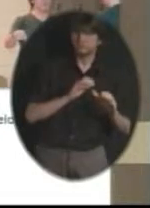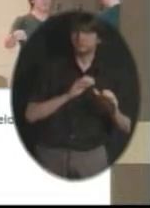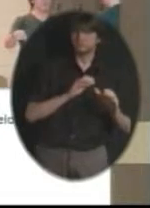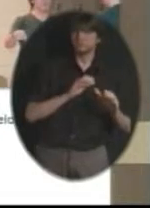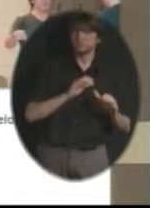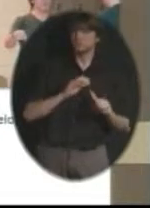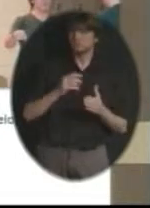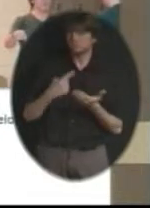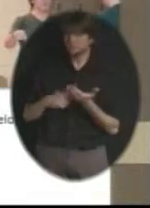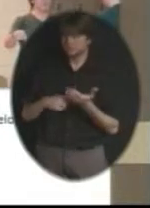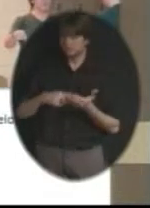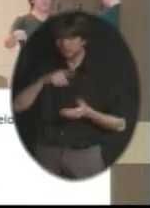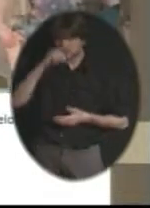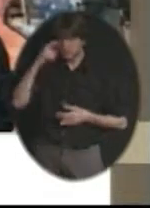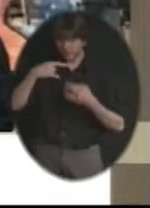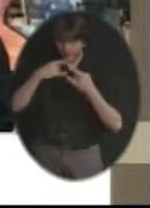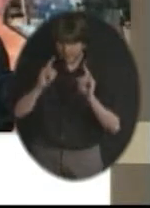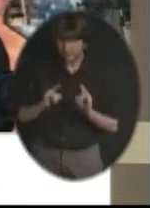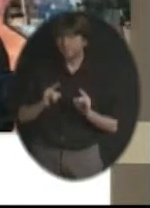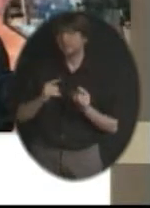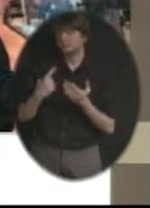time and then our favorite topic, budget.